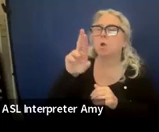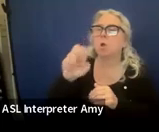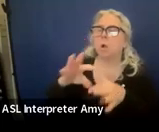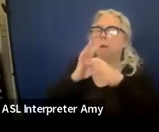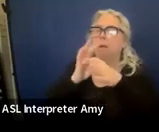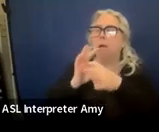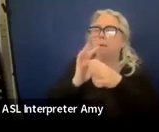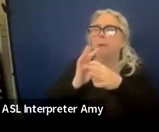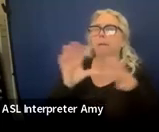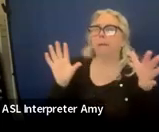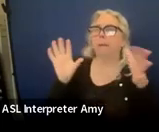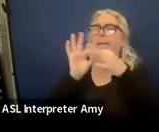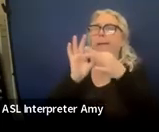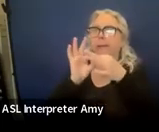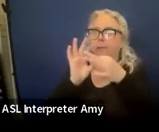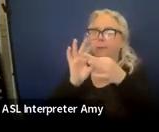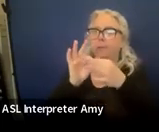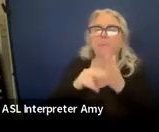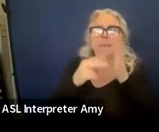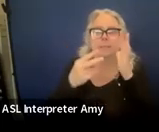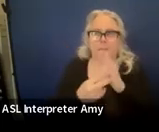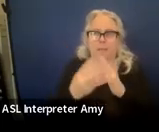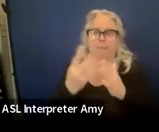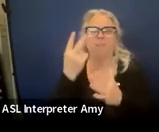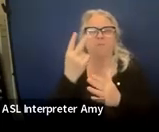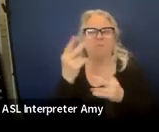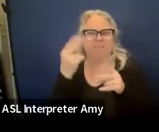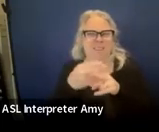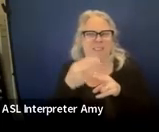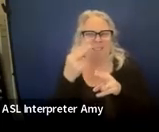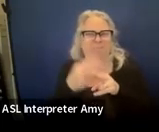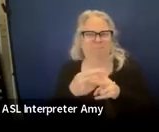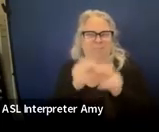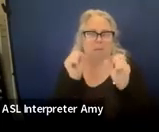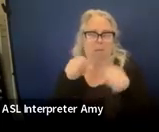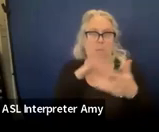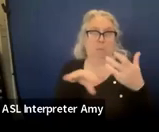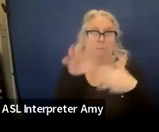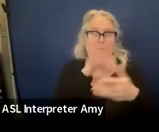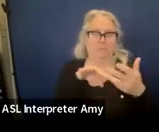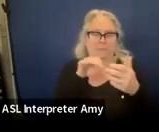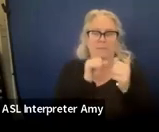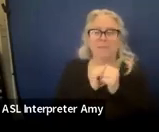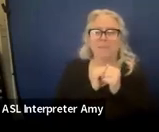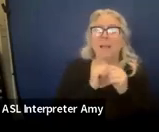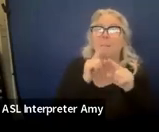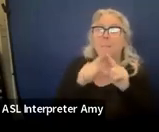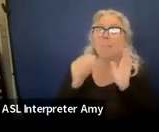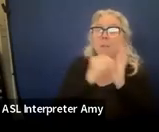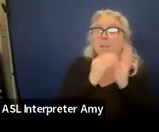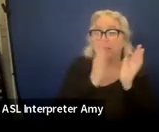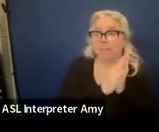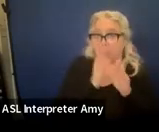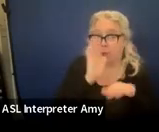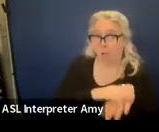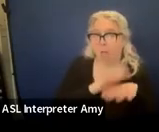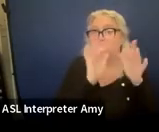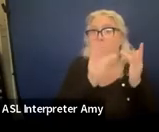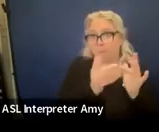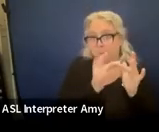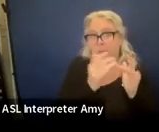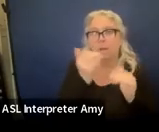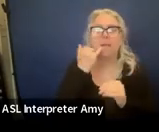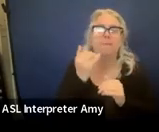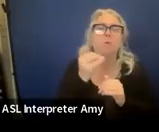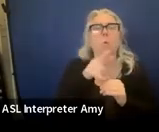Connectors. So they actually have two names, which is pretty confusing to me. But they're listed on the website if you go to this link